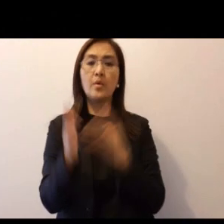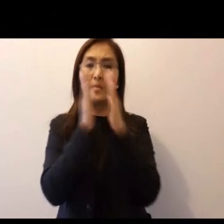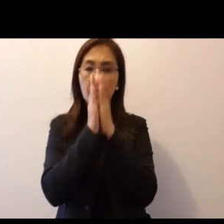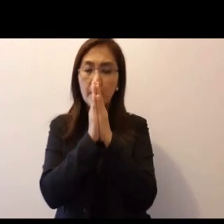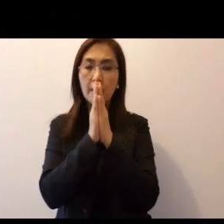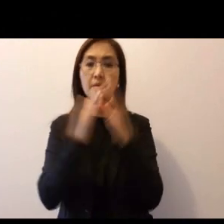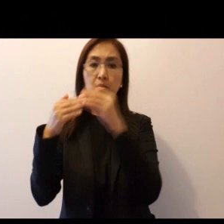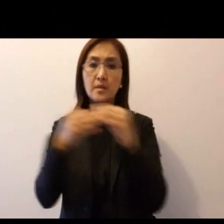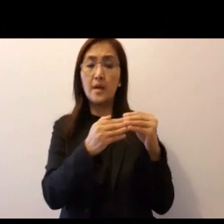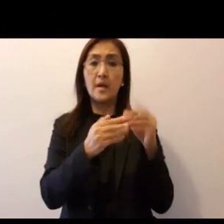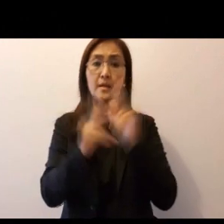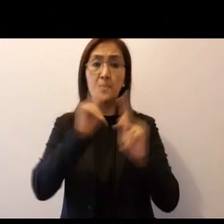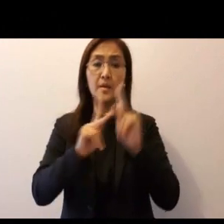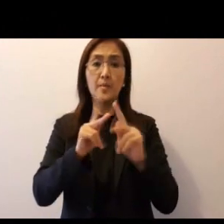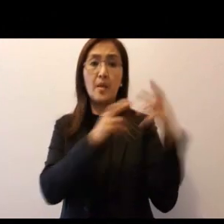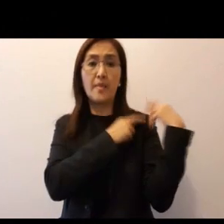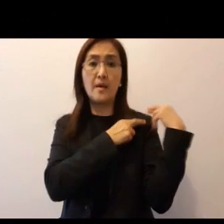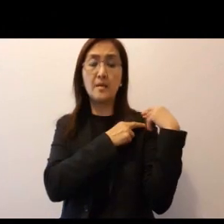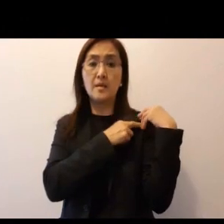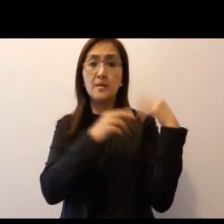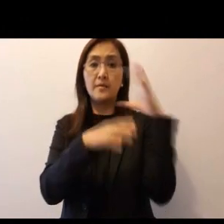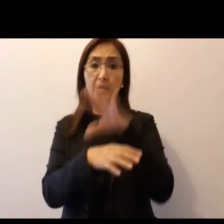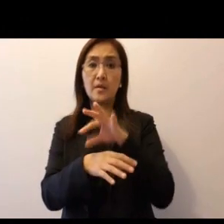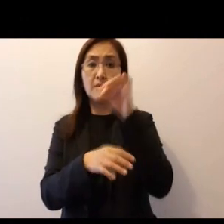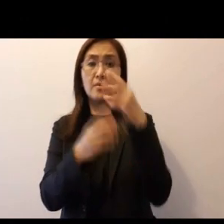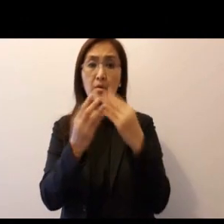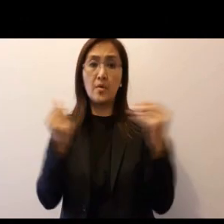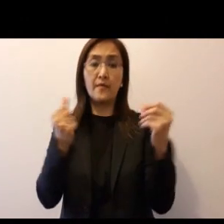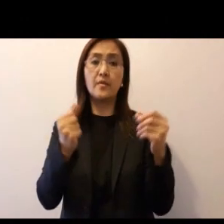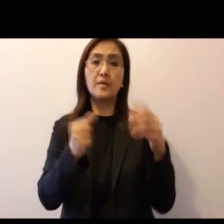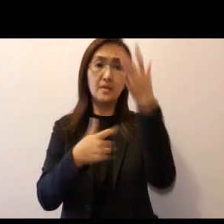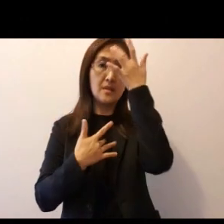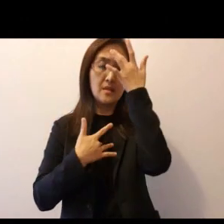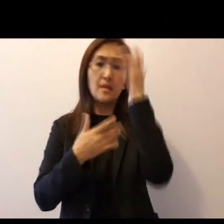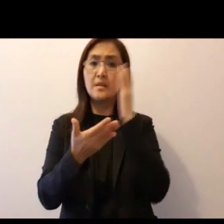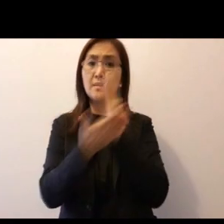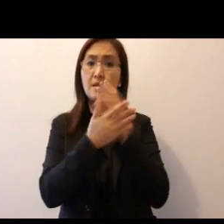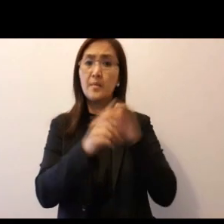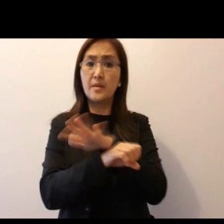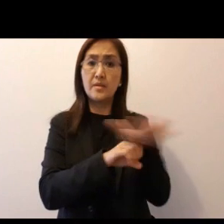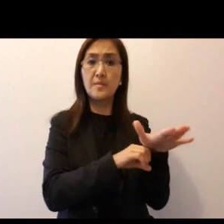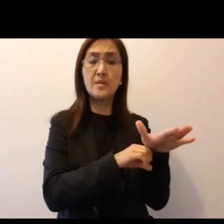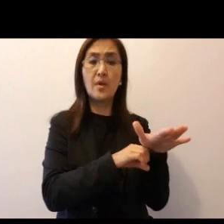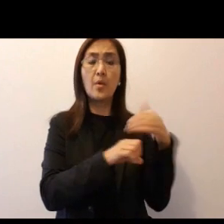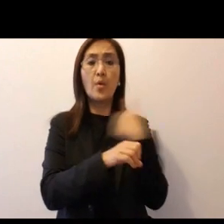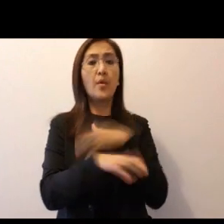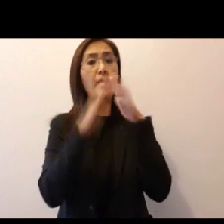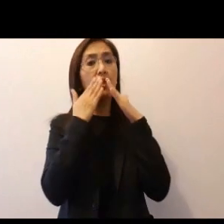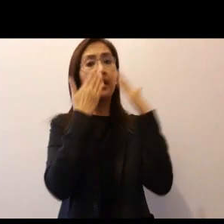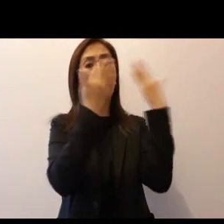We pray, that you guide the people, tasked to find cures for this disease, and to stem its transmission.